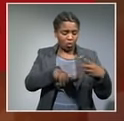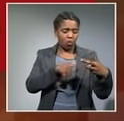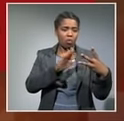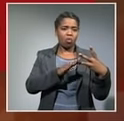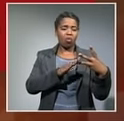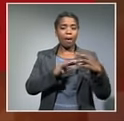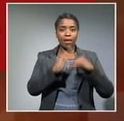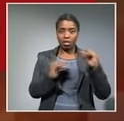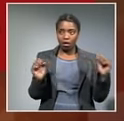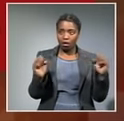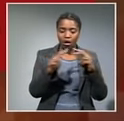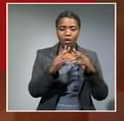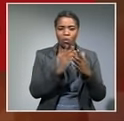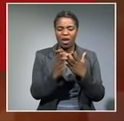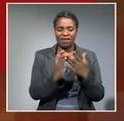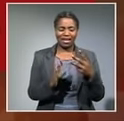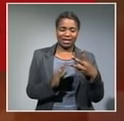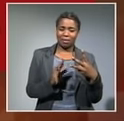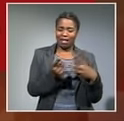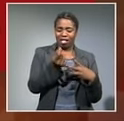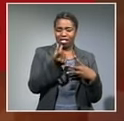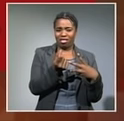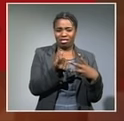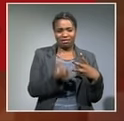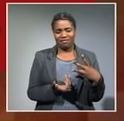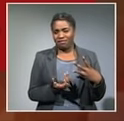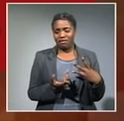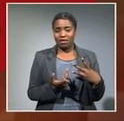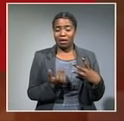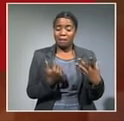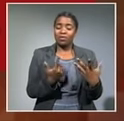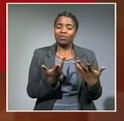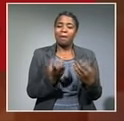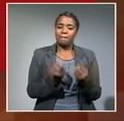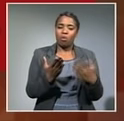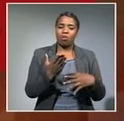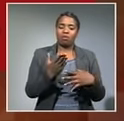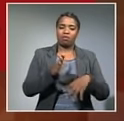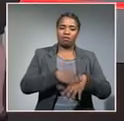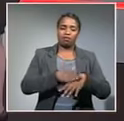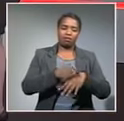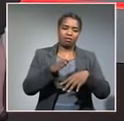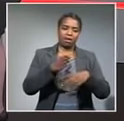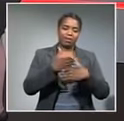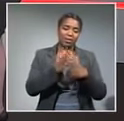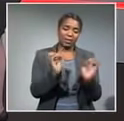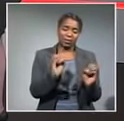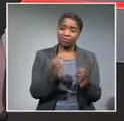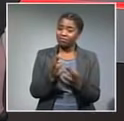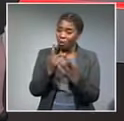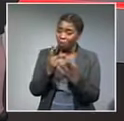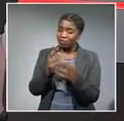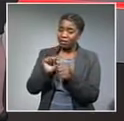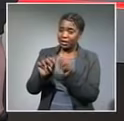just too little to dent that unemployment rate it doesn't offset the jobs that were lost selling let's hope there's some better news coming from the